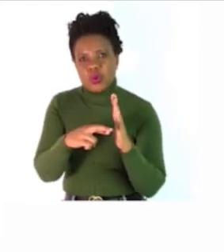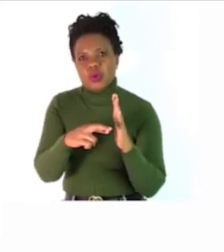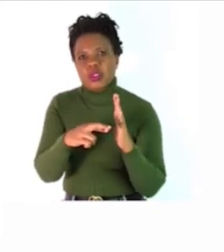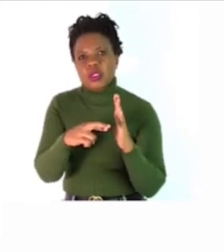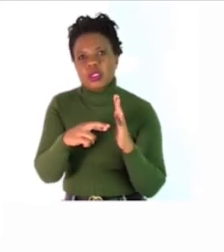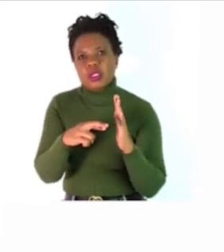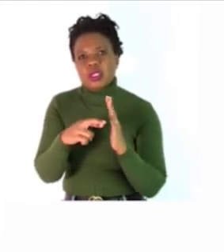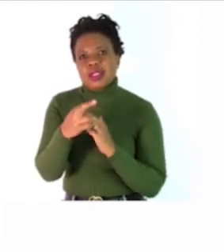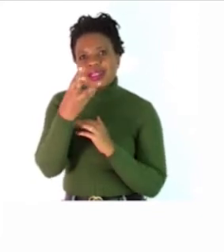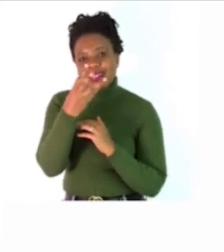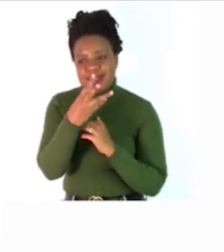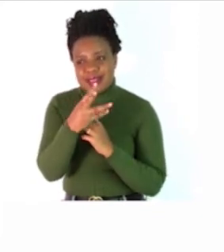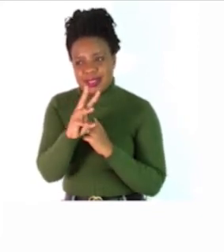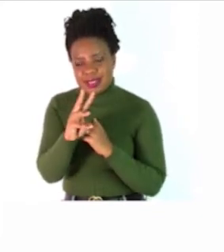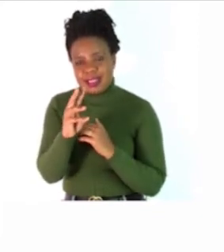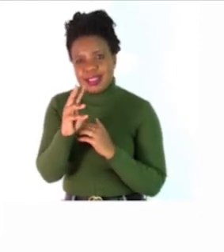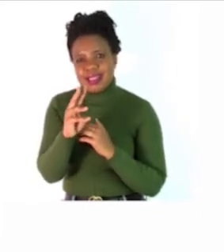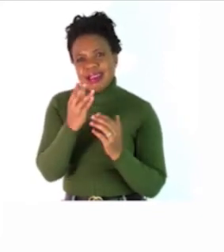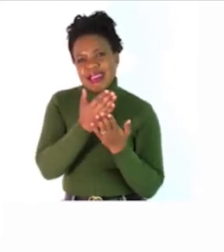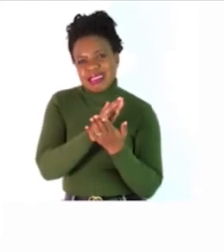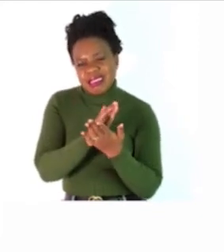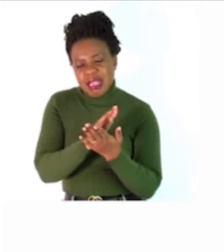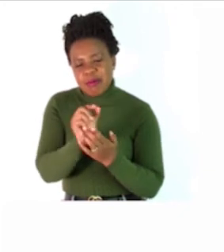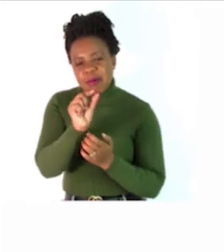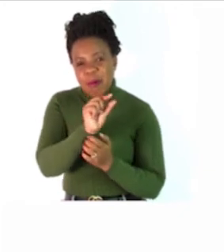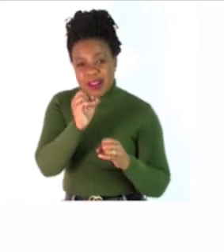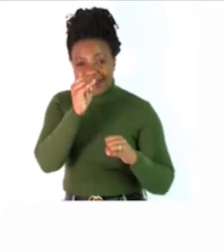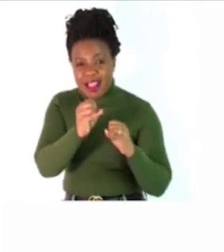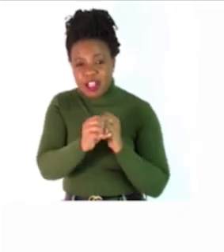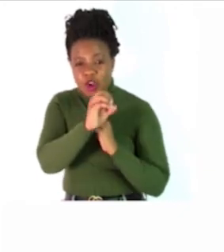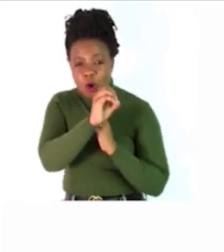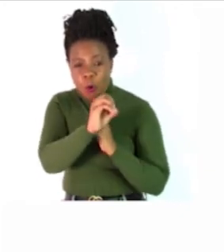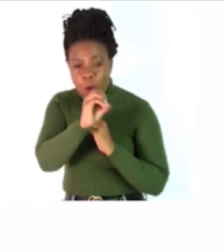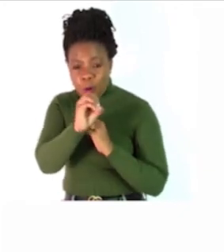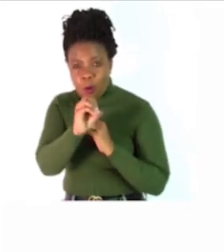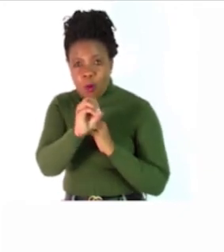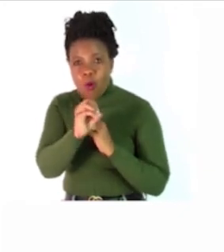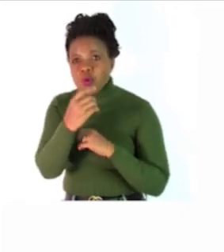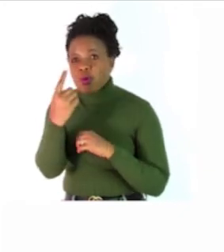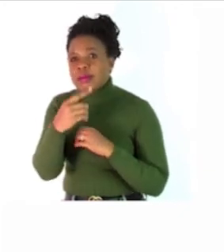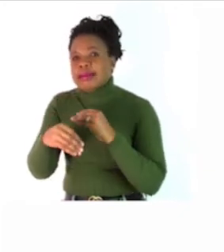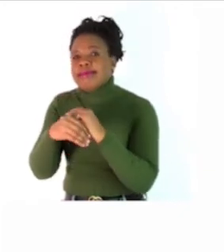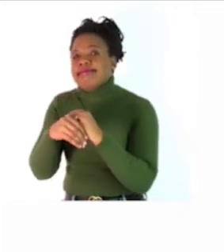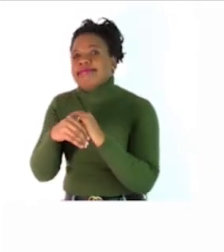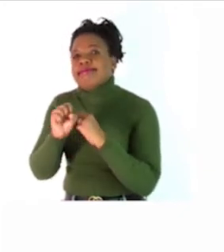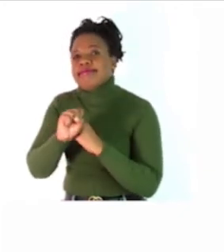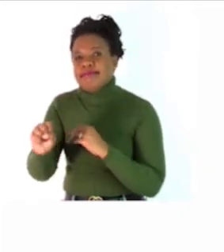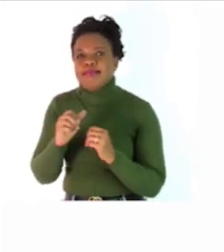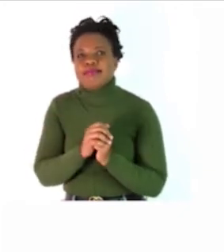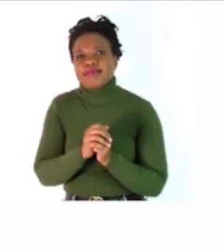with double o we simply add an s words let's turn our books